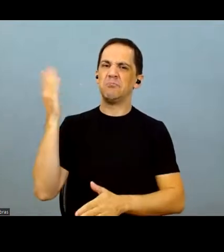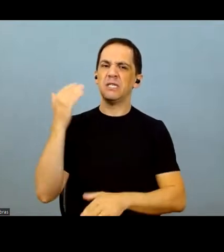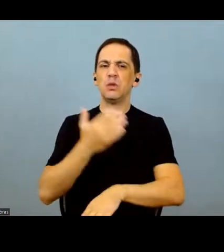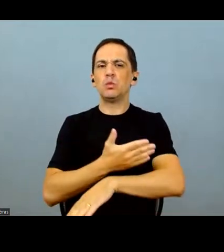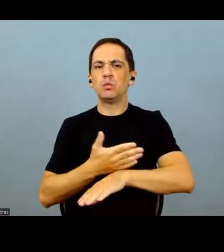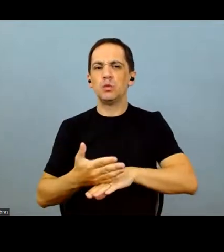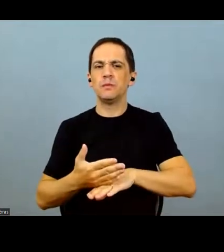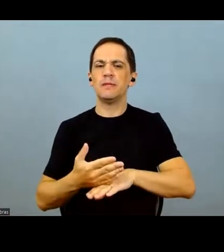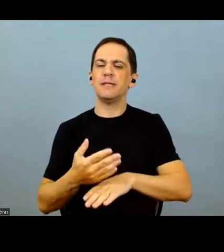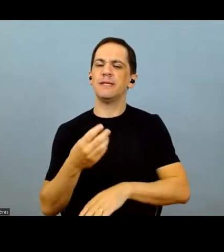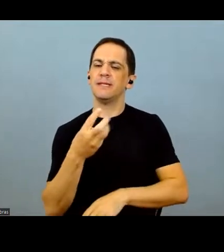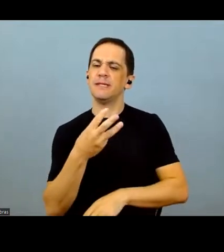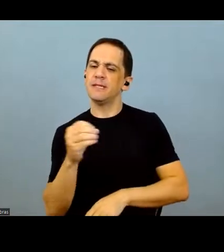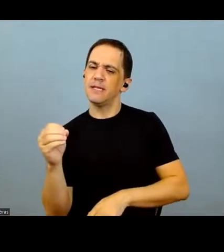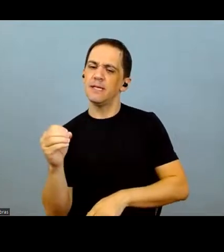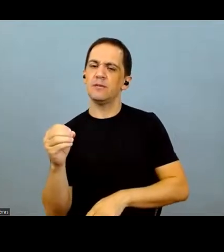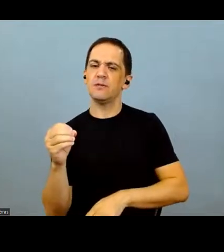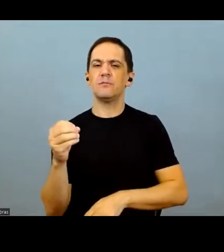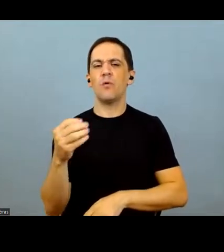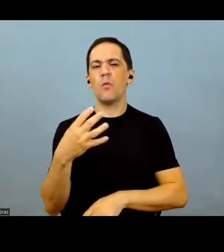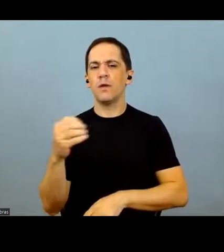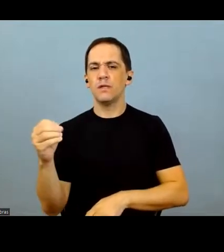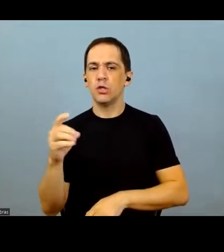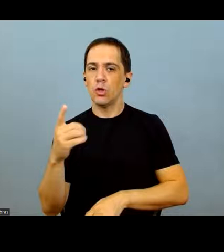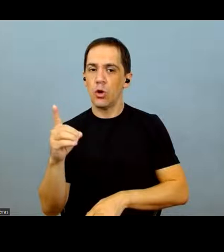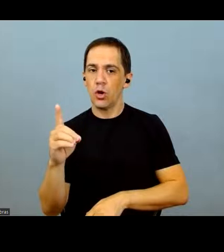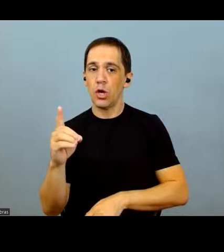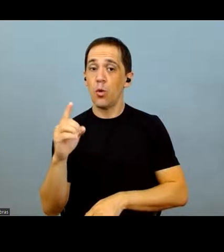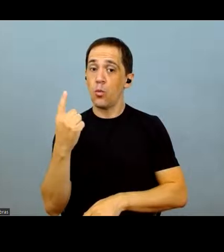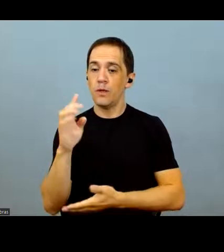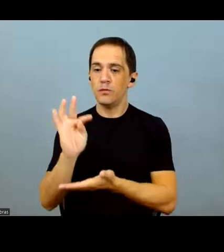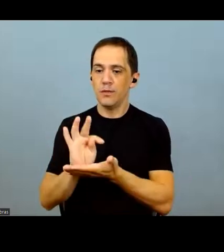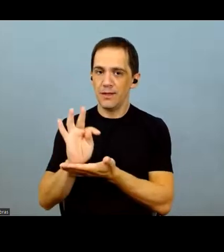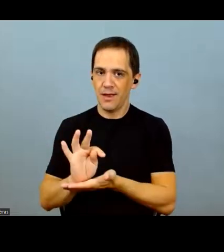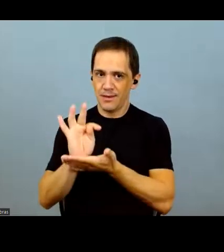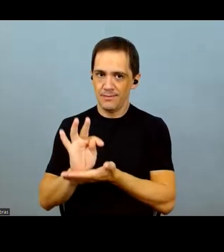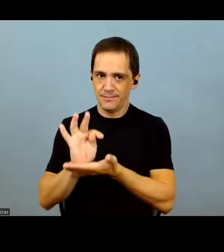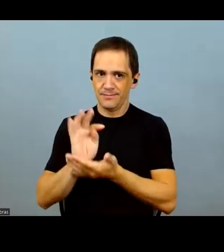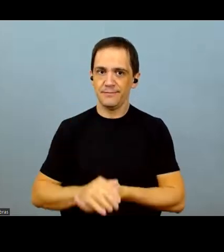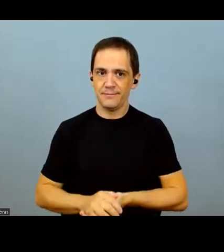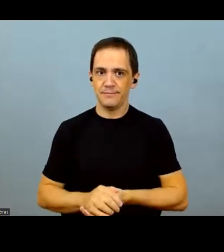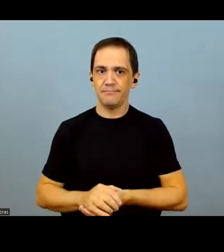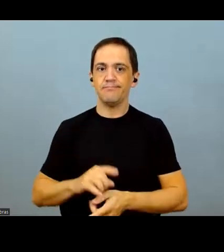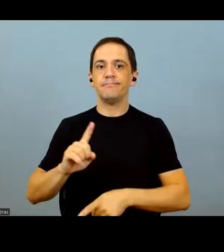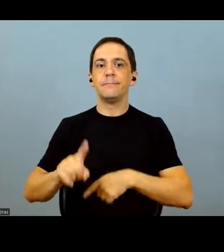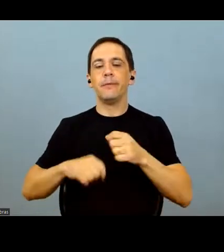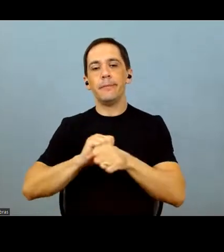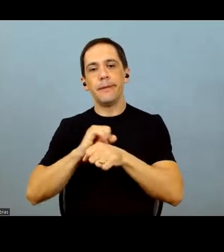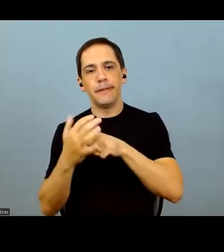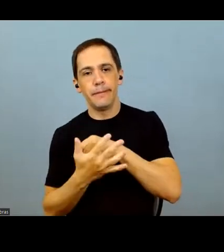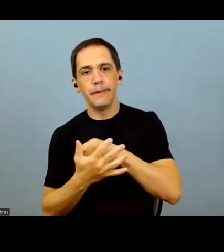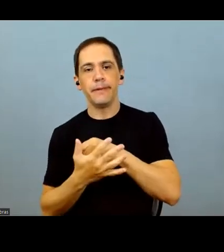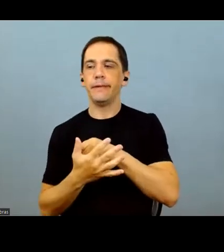a level of $300 to $400 per ton with the pandemic. With high demand